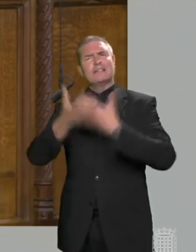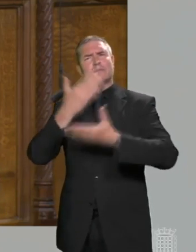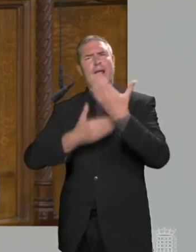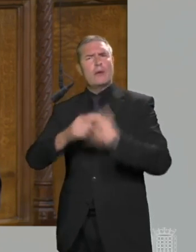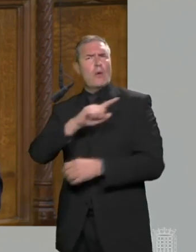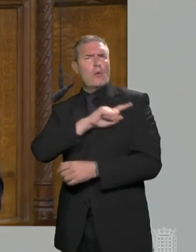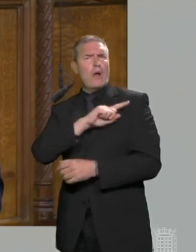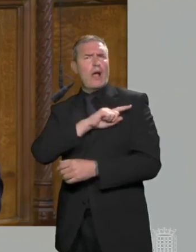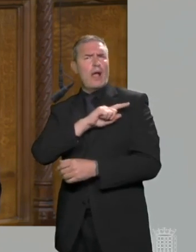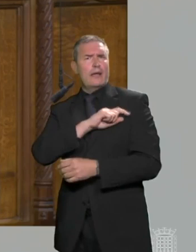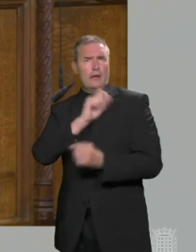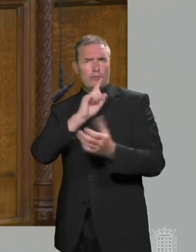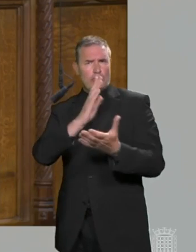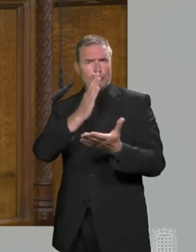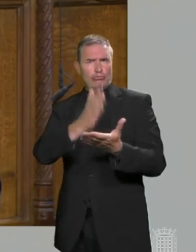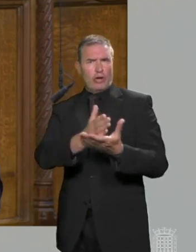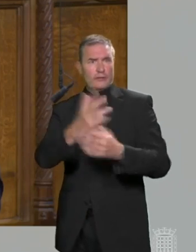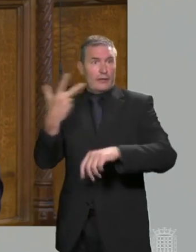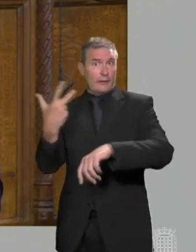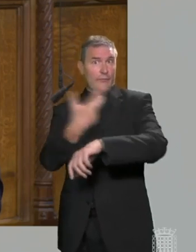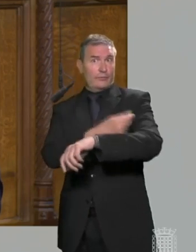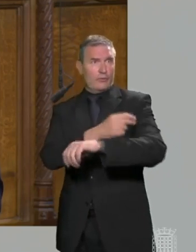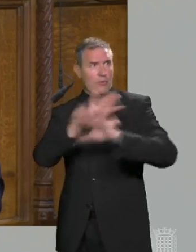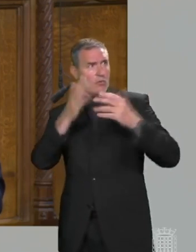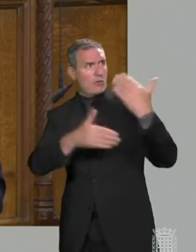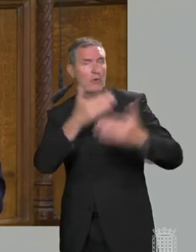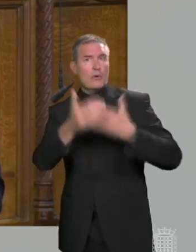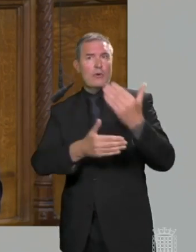Thank you, Mr Speaker. Thank